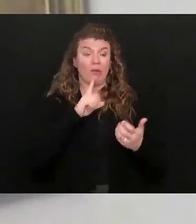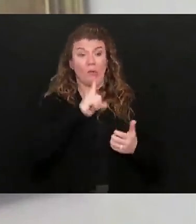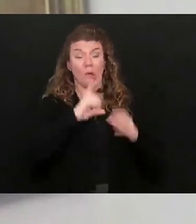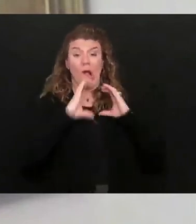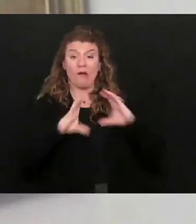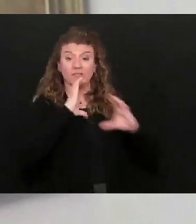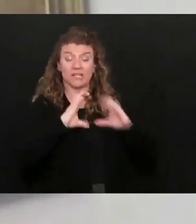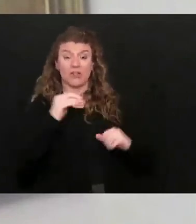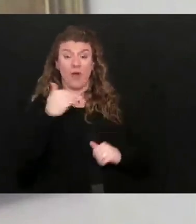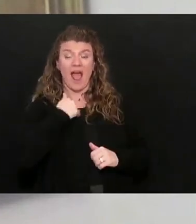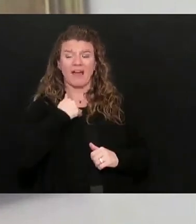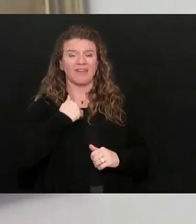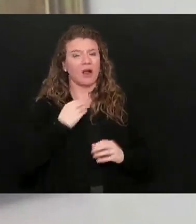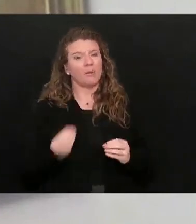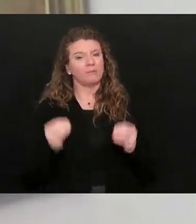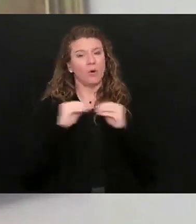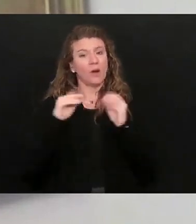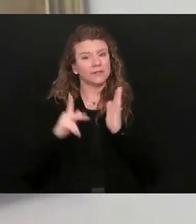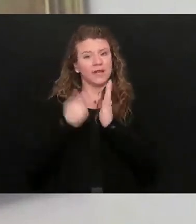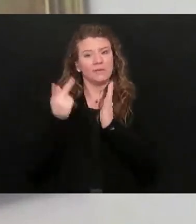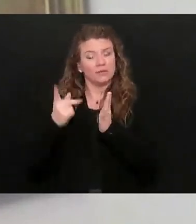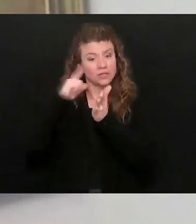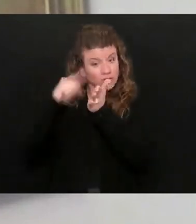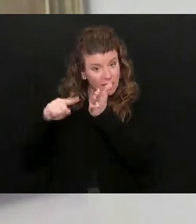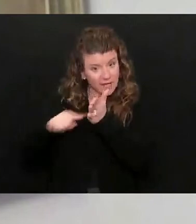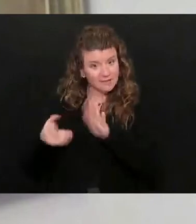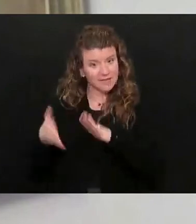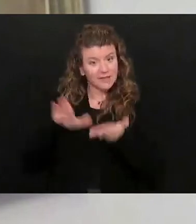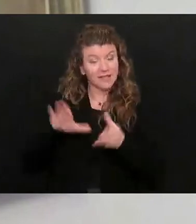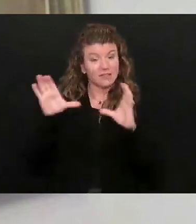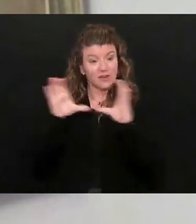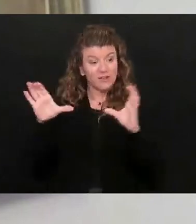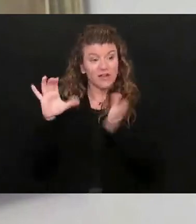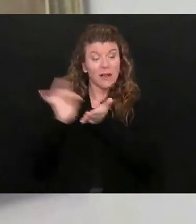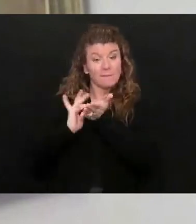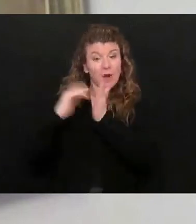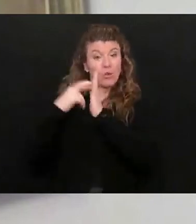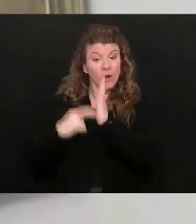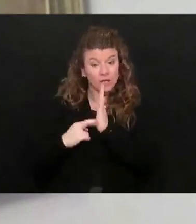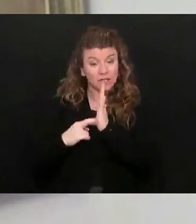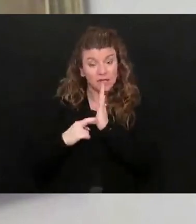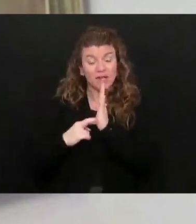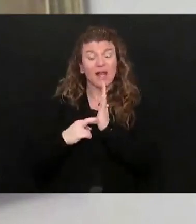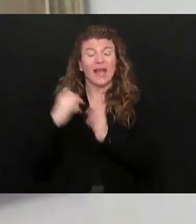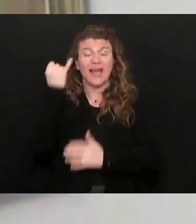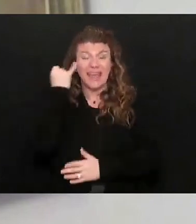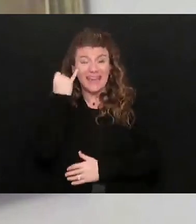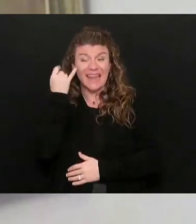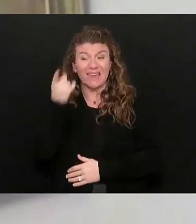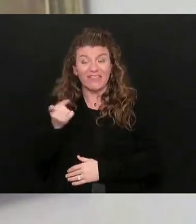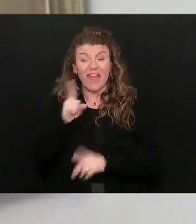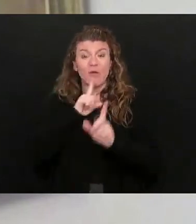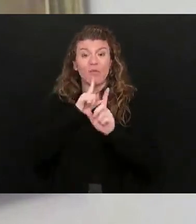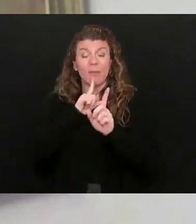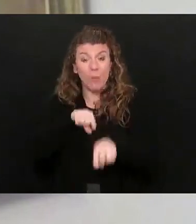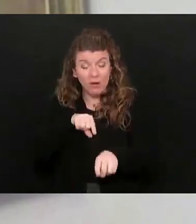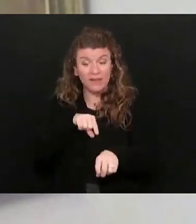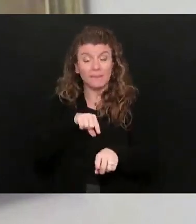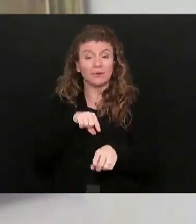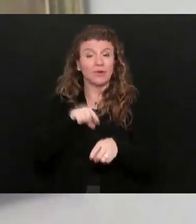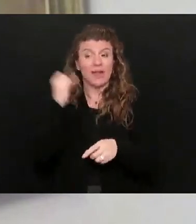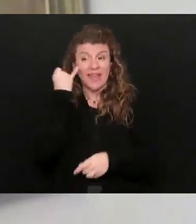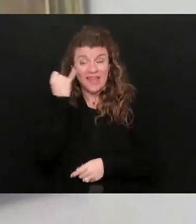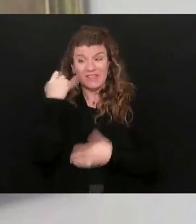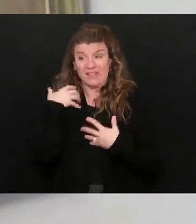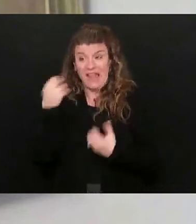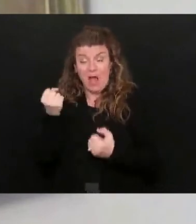having are double-checking the death certificates to medical records, and if they did report them to whether it's the